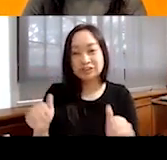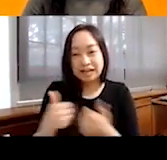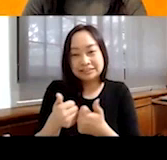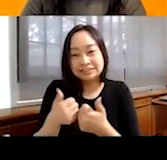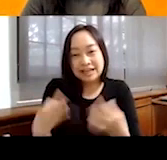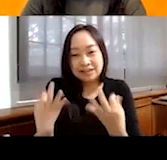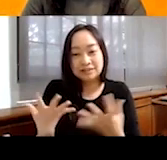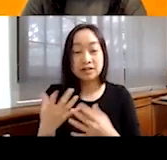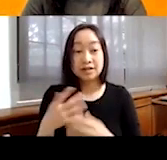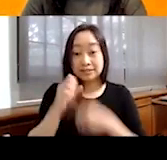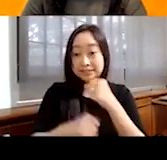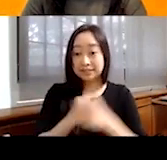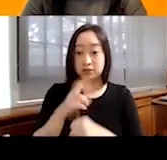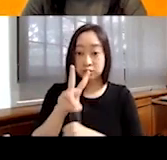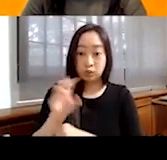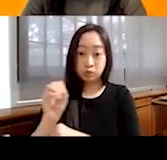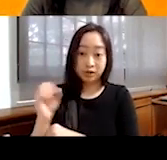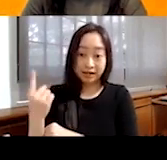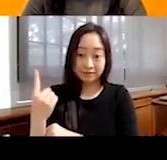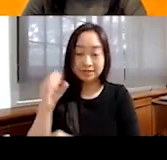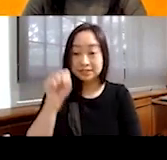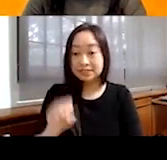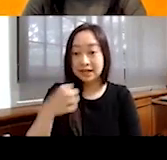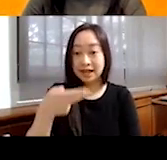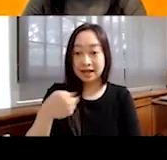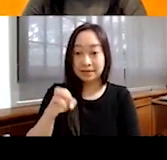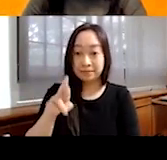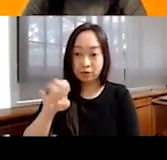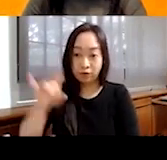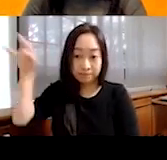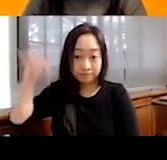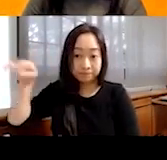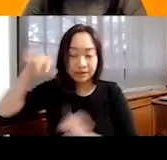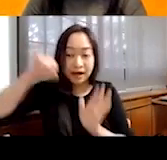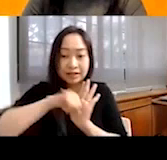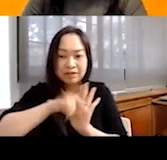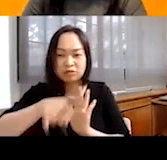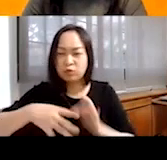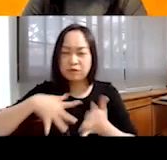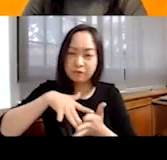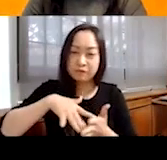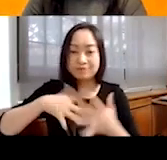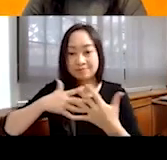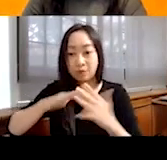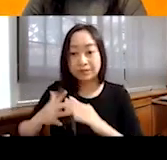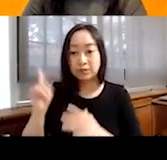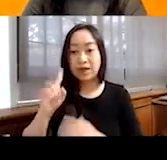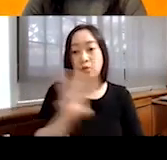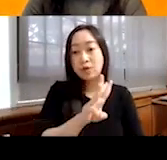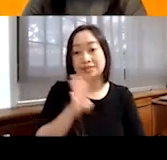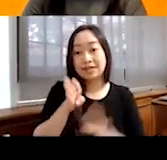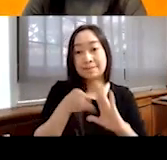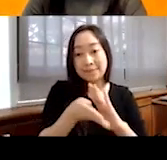In 2011, South Hebron was identified as having the most vulnerable communities in the West Bank region.